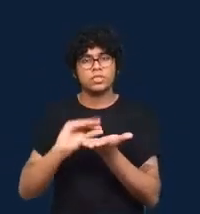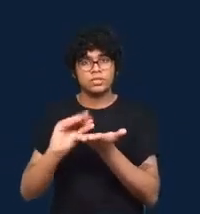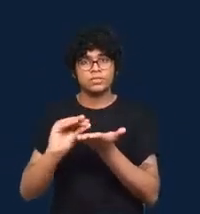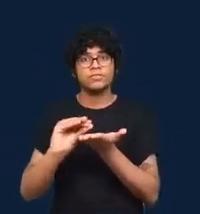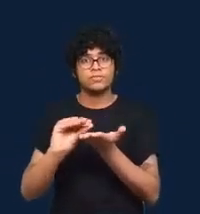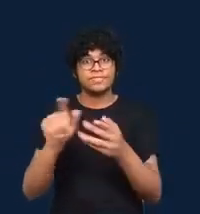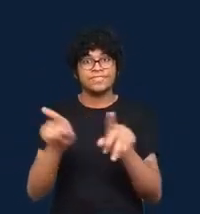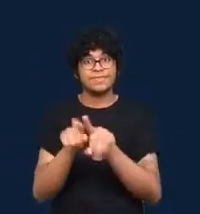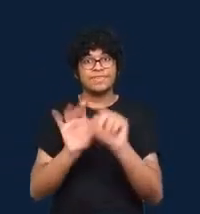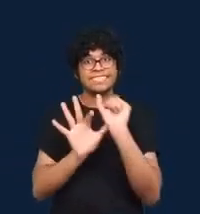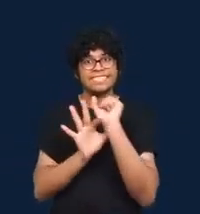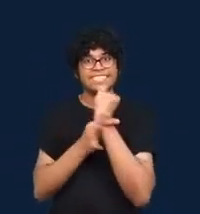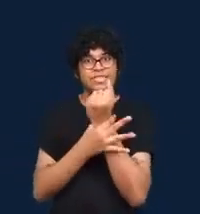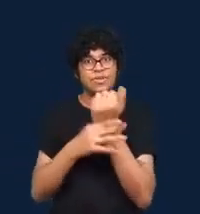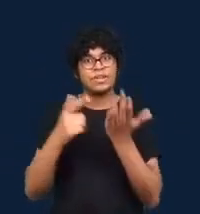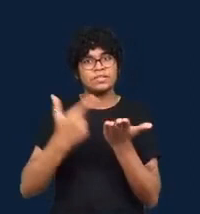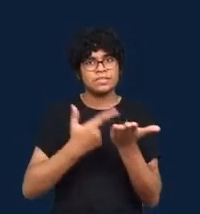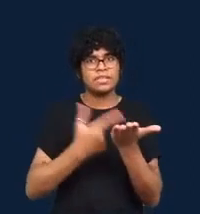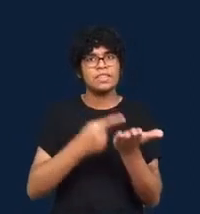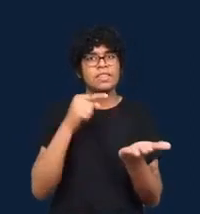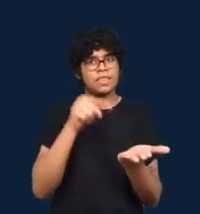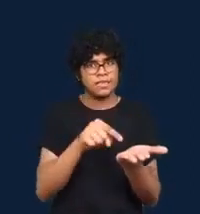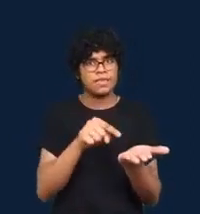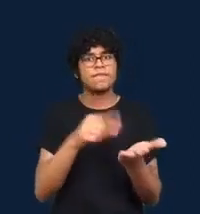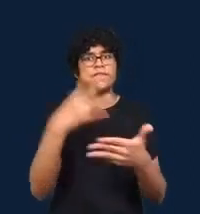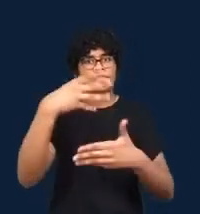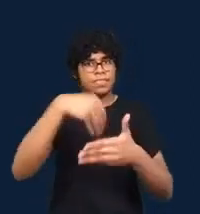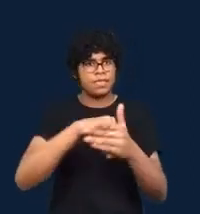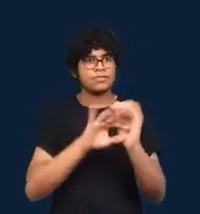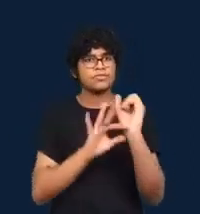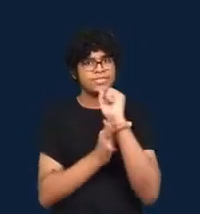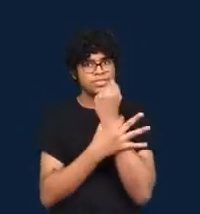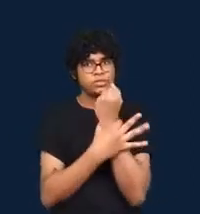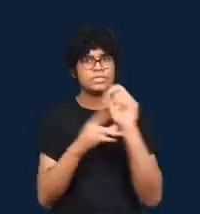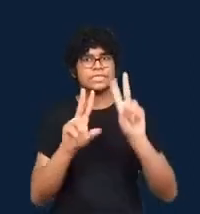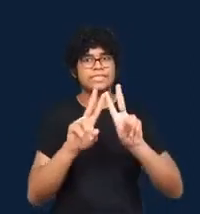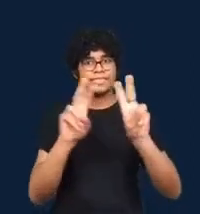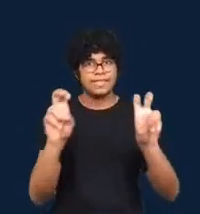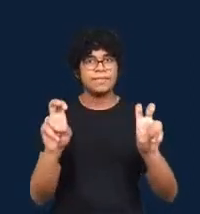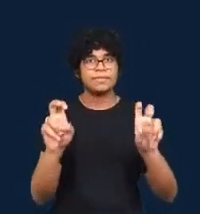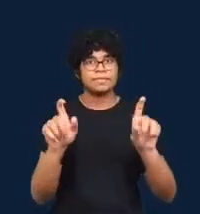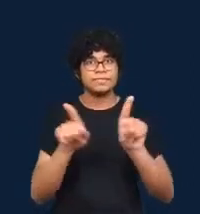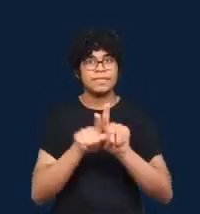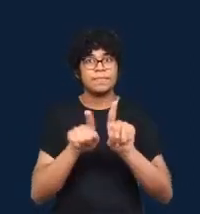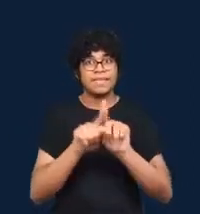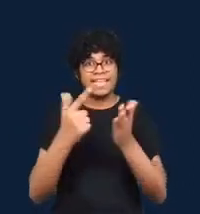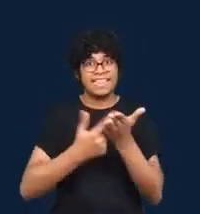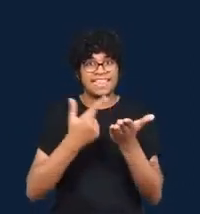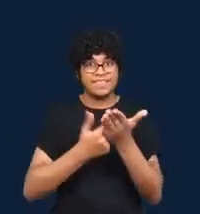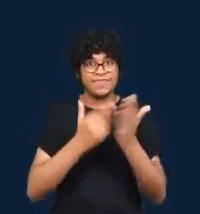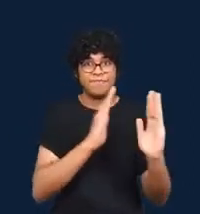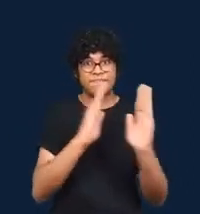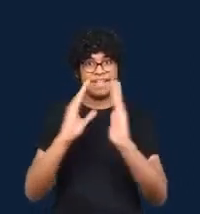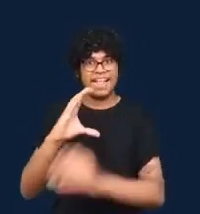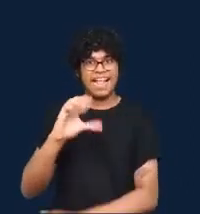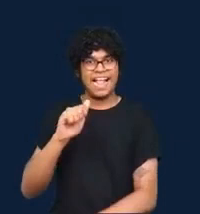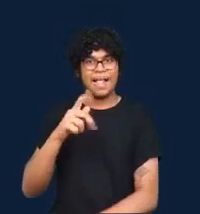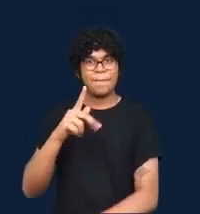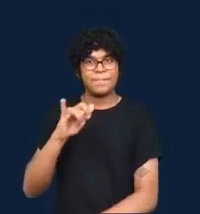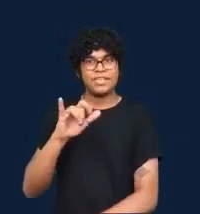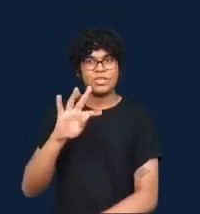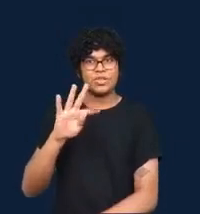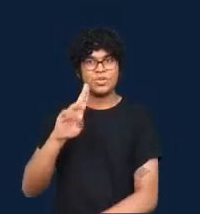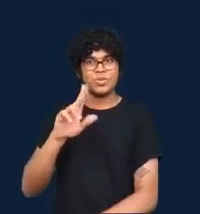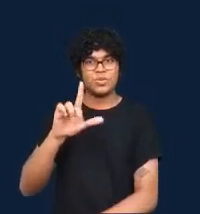And Simon's chapter in this book provides not only his journey in data journalism,